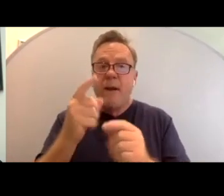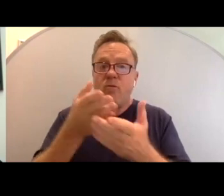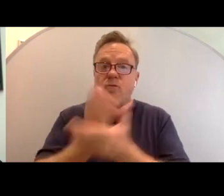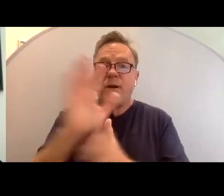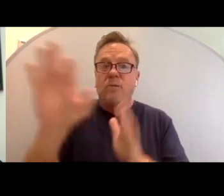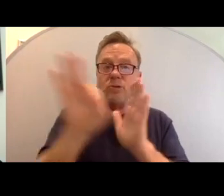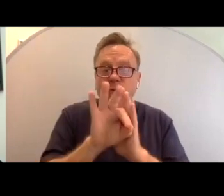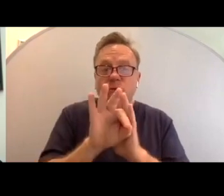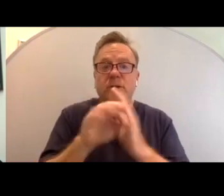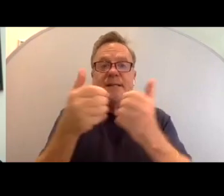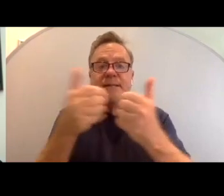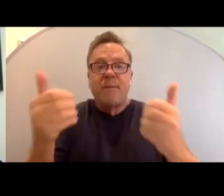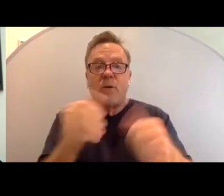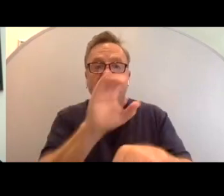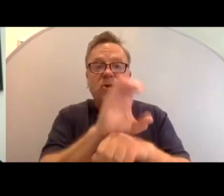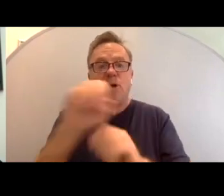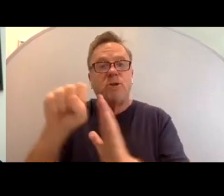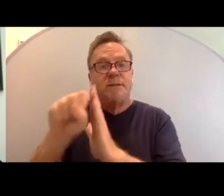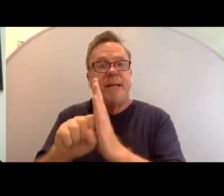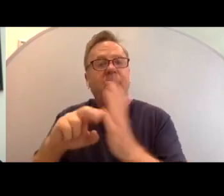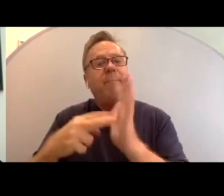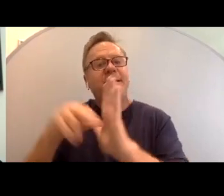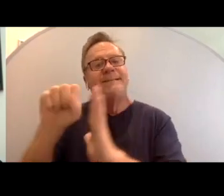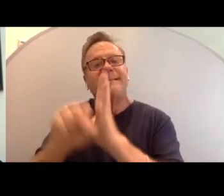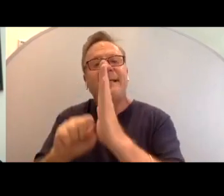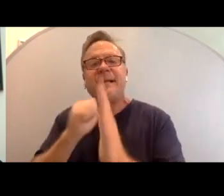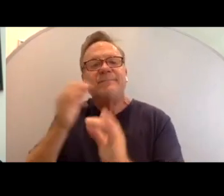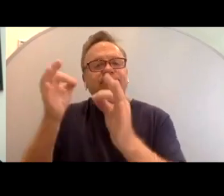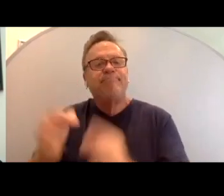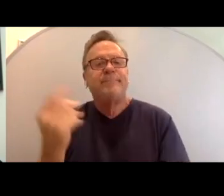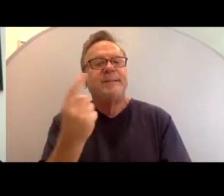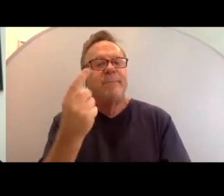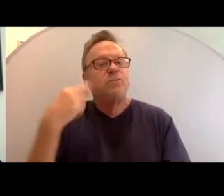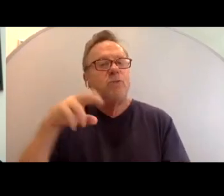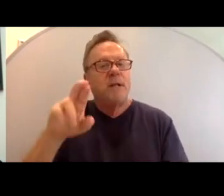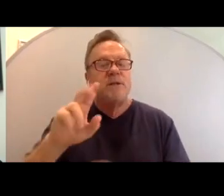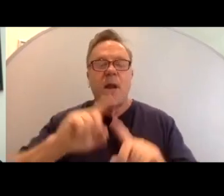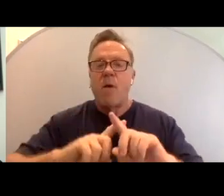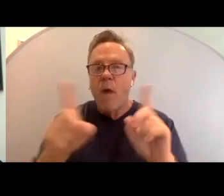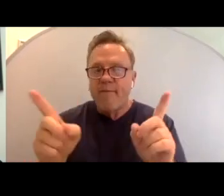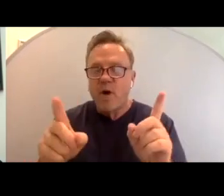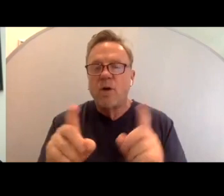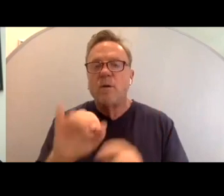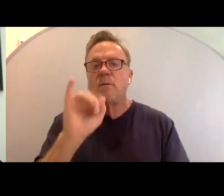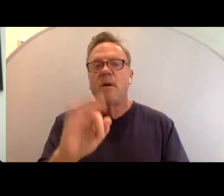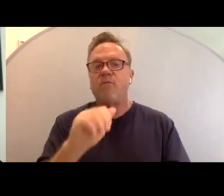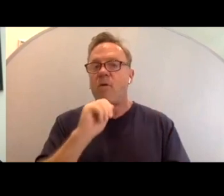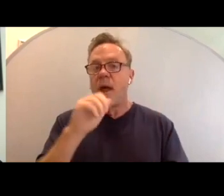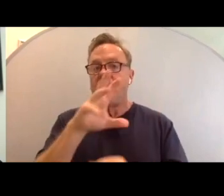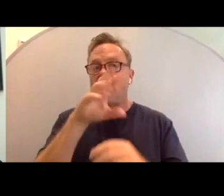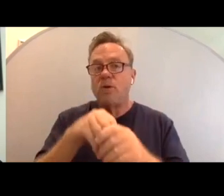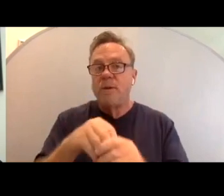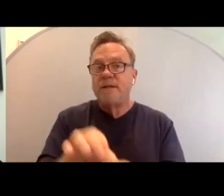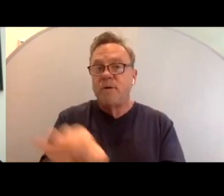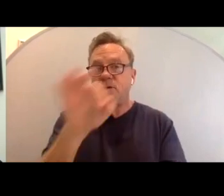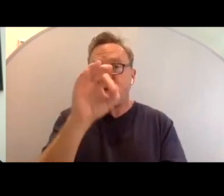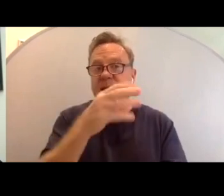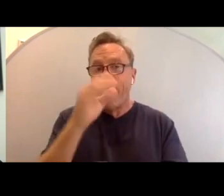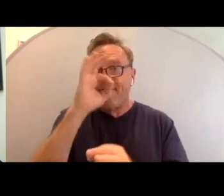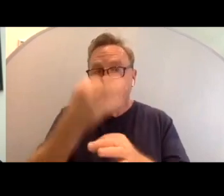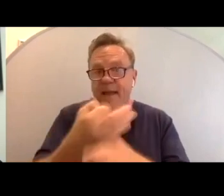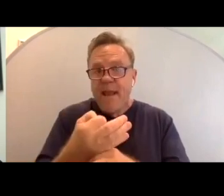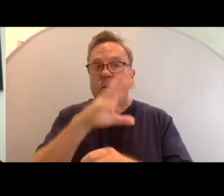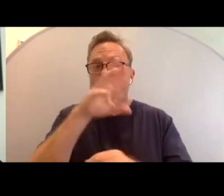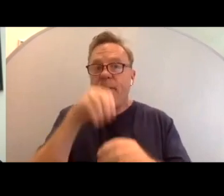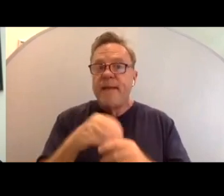separation of church and state means that state doesn't determine someone's religion. However, if we're not including spirituality and faith within